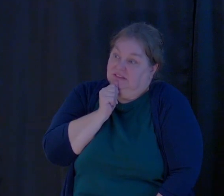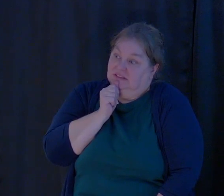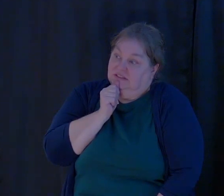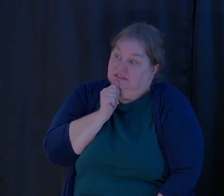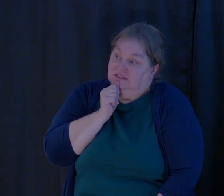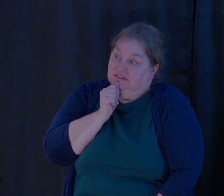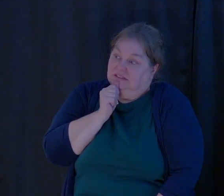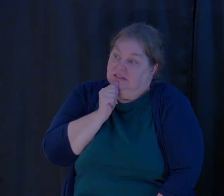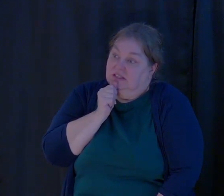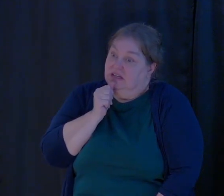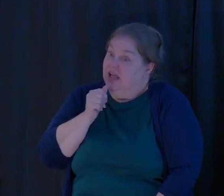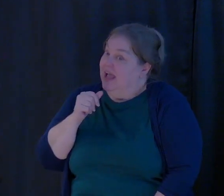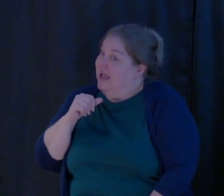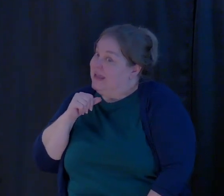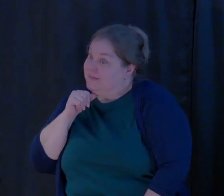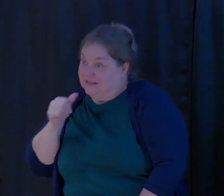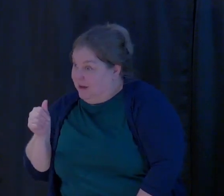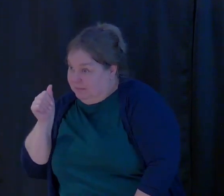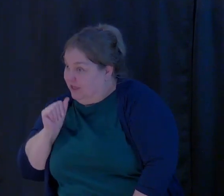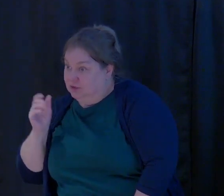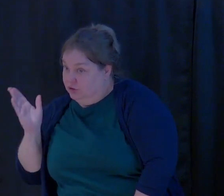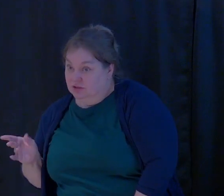I'm a very impatient person.